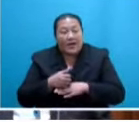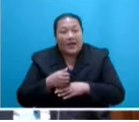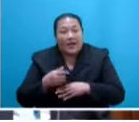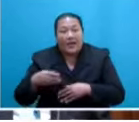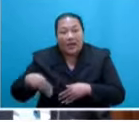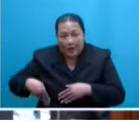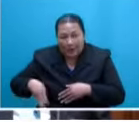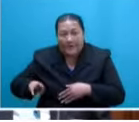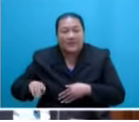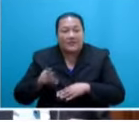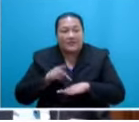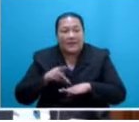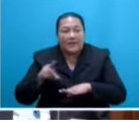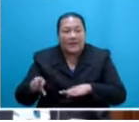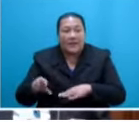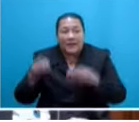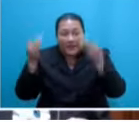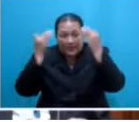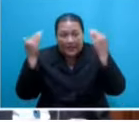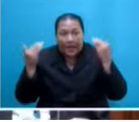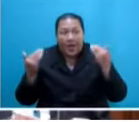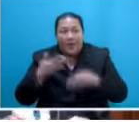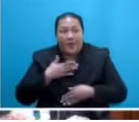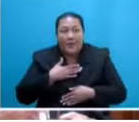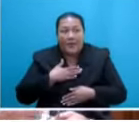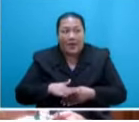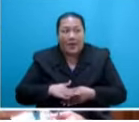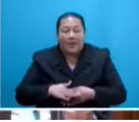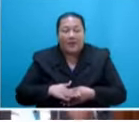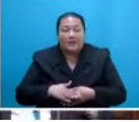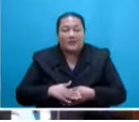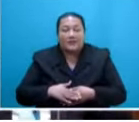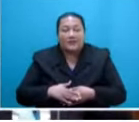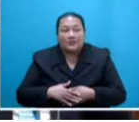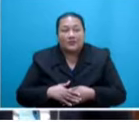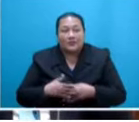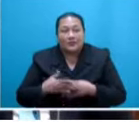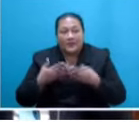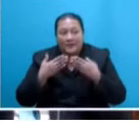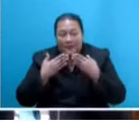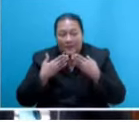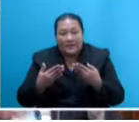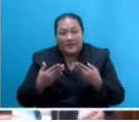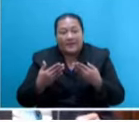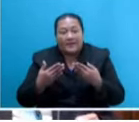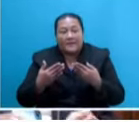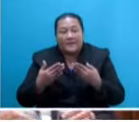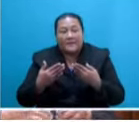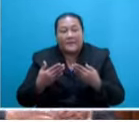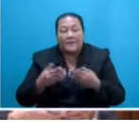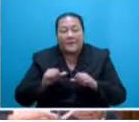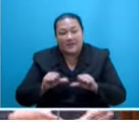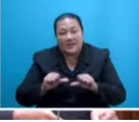Mr. Speaker, sir, allow me to associate myself with all the Honourable Members of this House to thank His Excellency, the President of